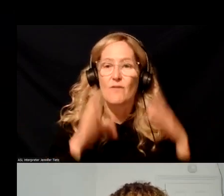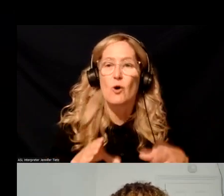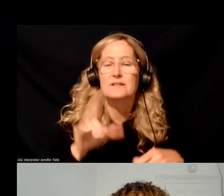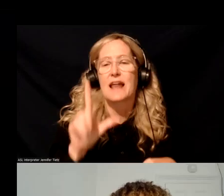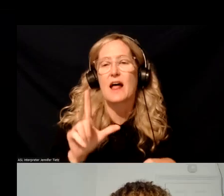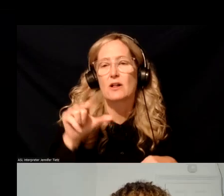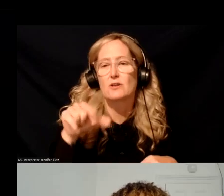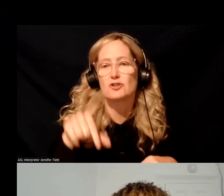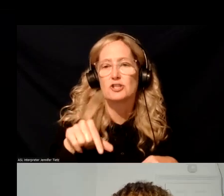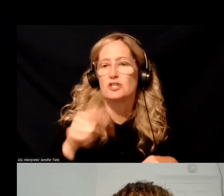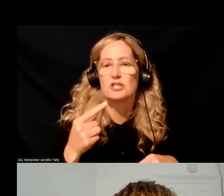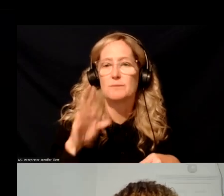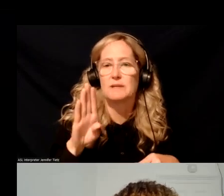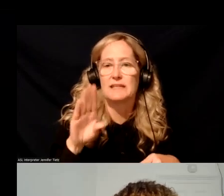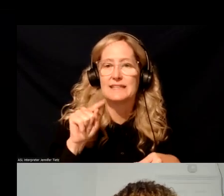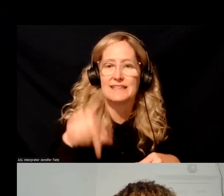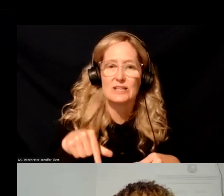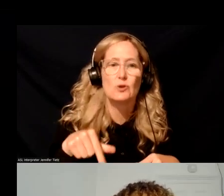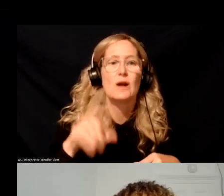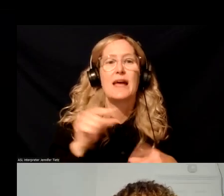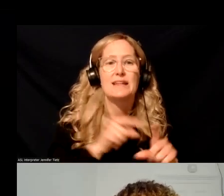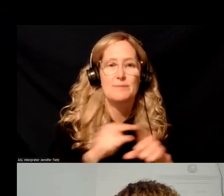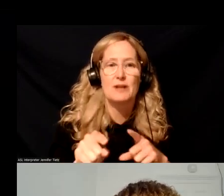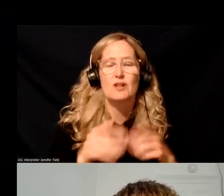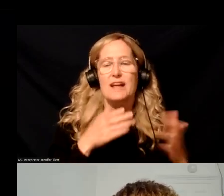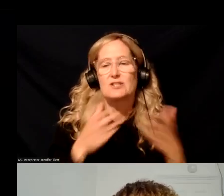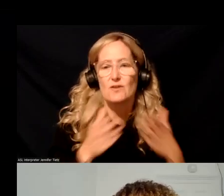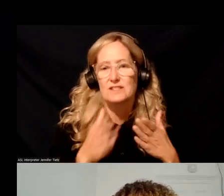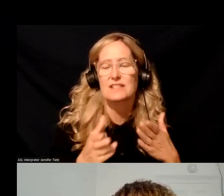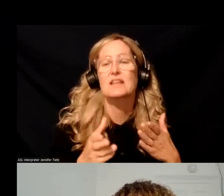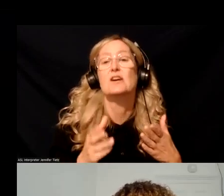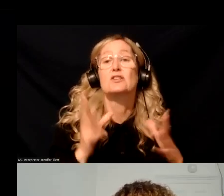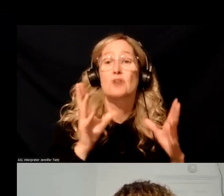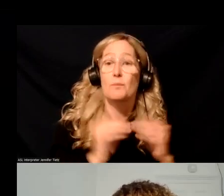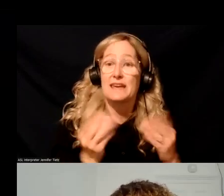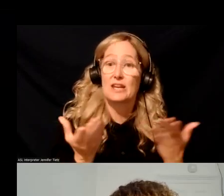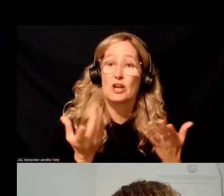youth and specialized services. So meet us here next Wednesday for that. And thank you all. Thank